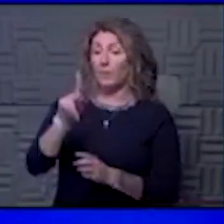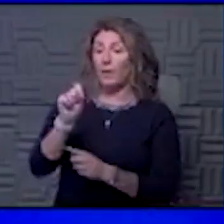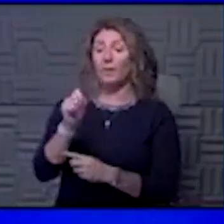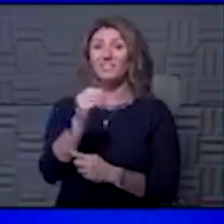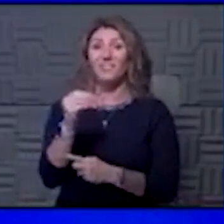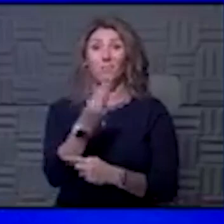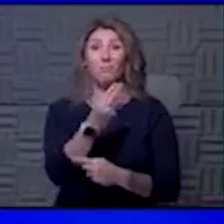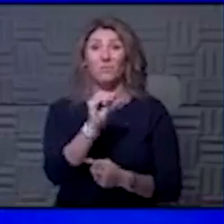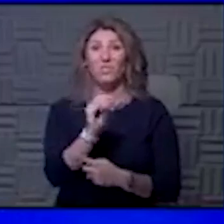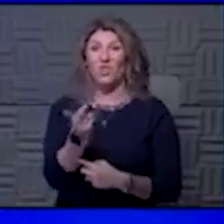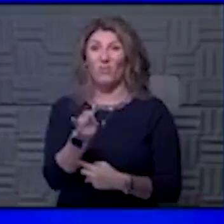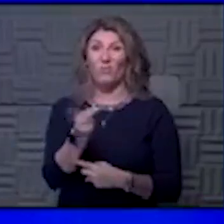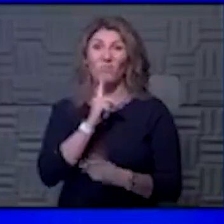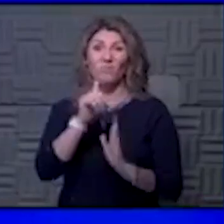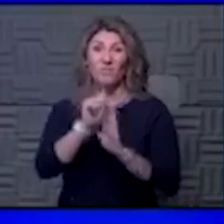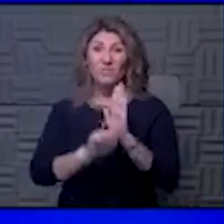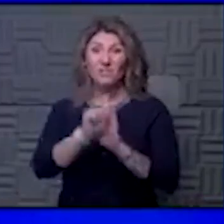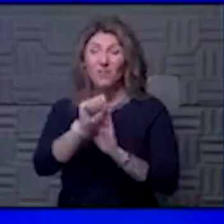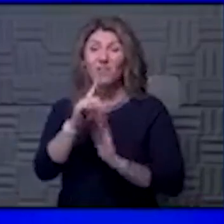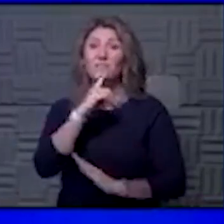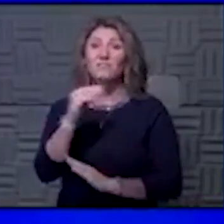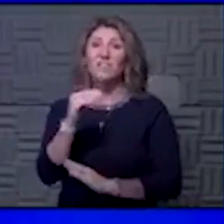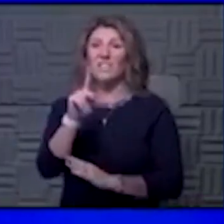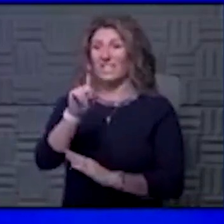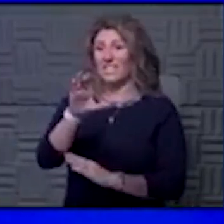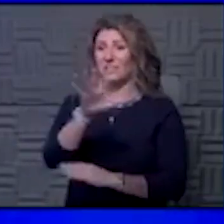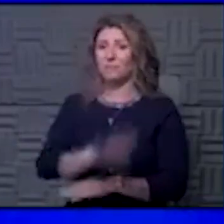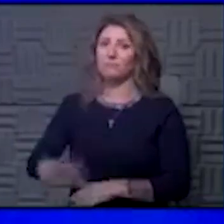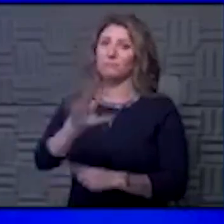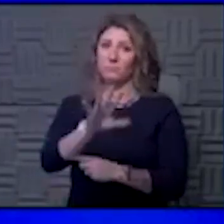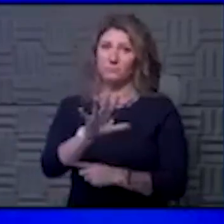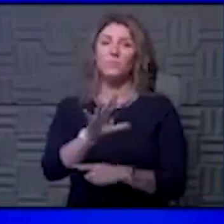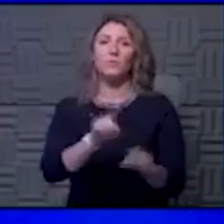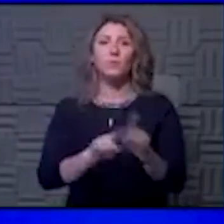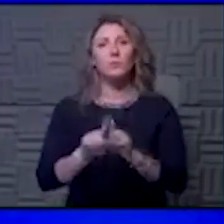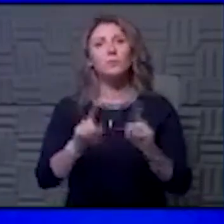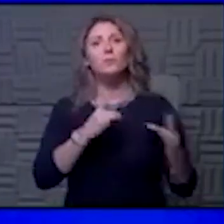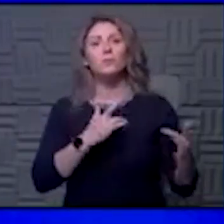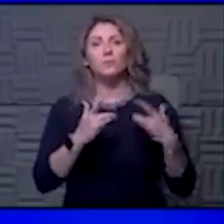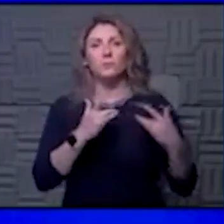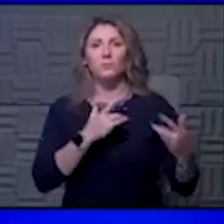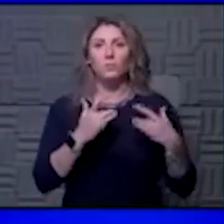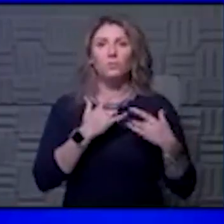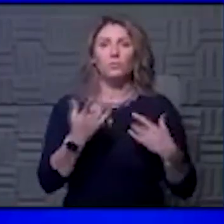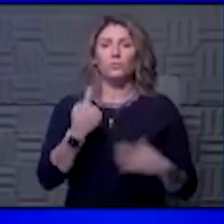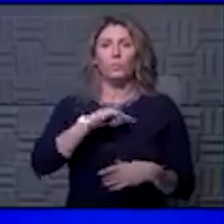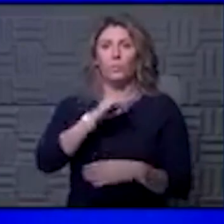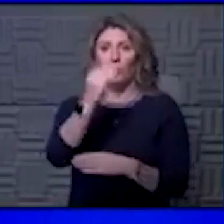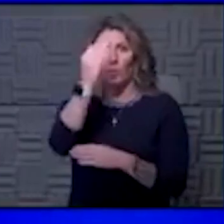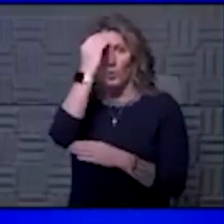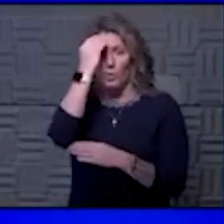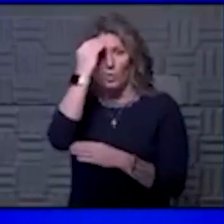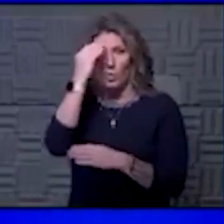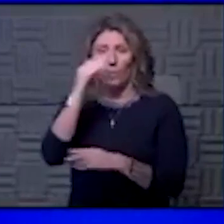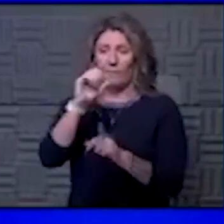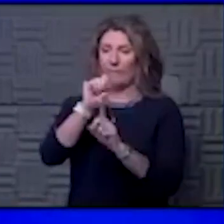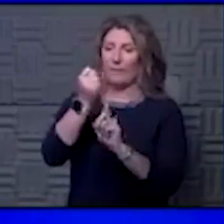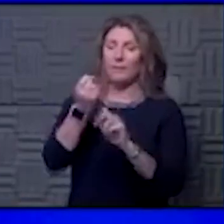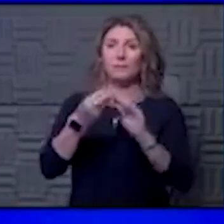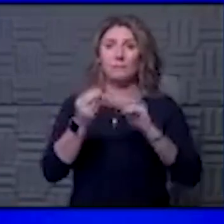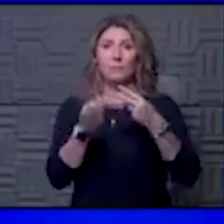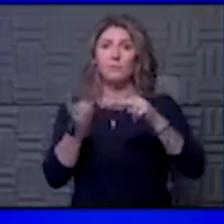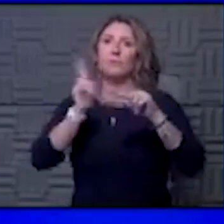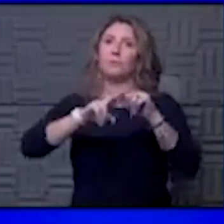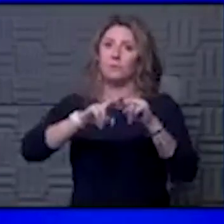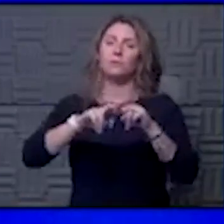and Missouri and those states, and especially in the Kansas City area as well. I mean, it's concerning. We know that the case numbers are going